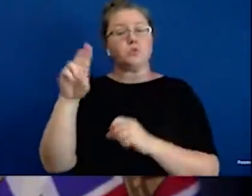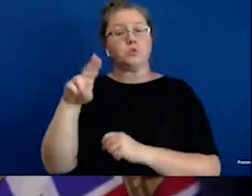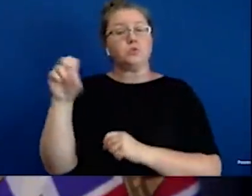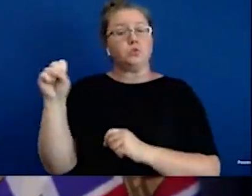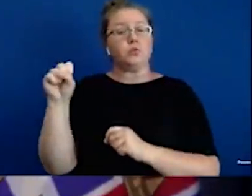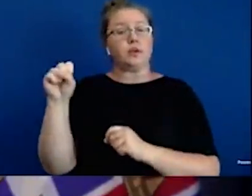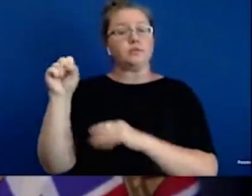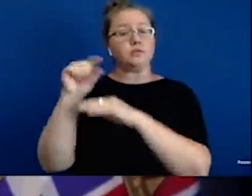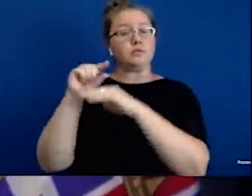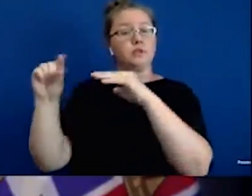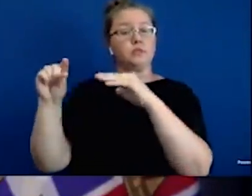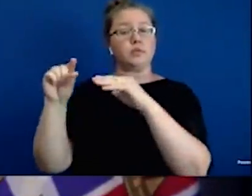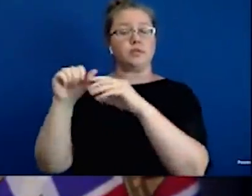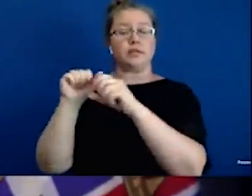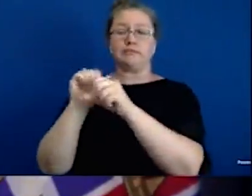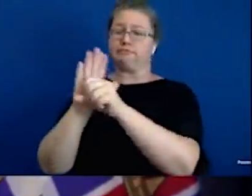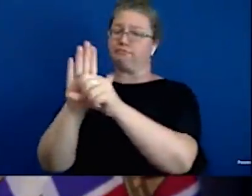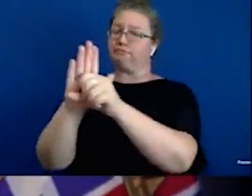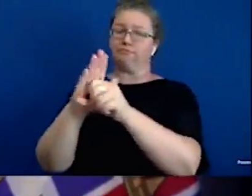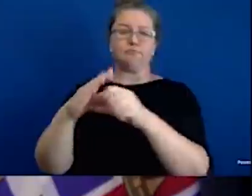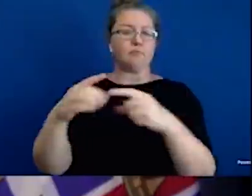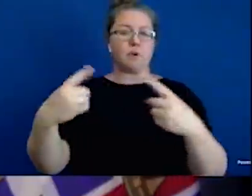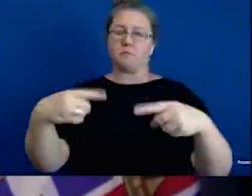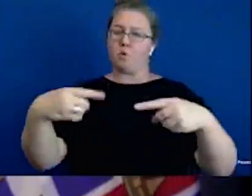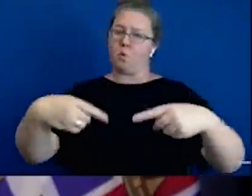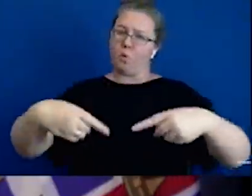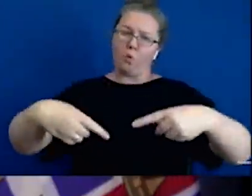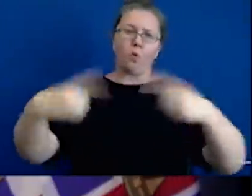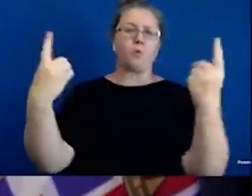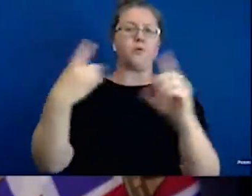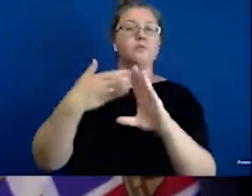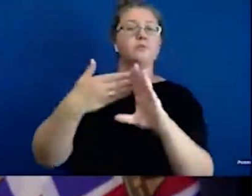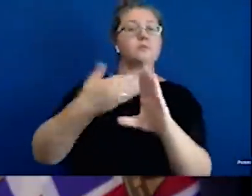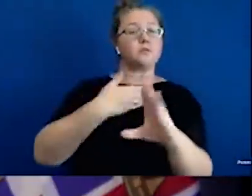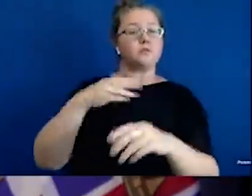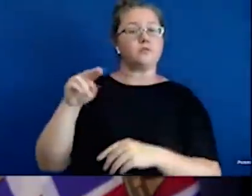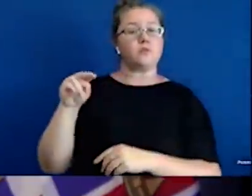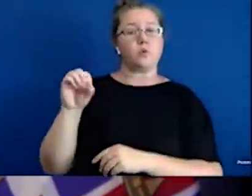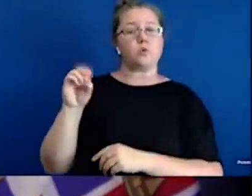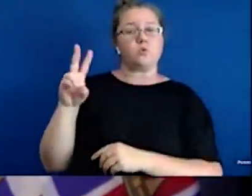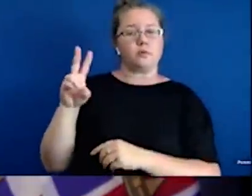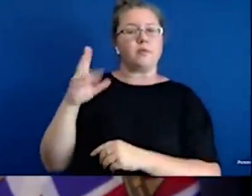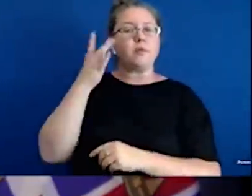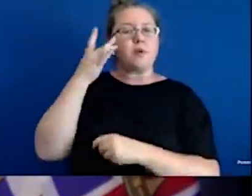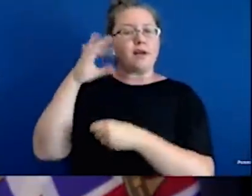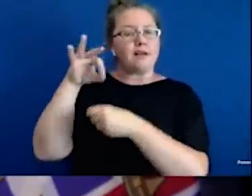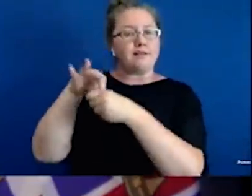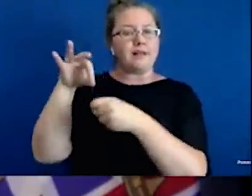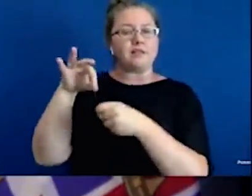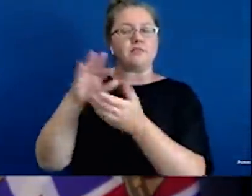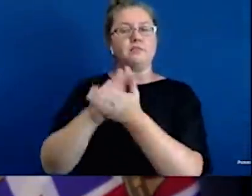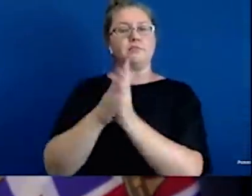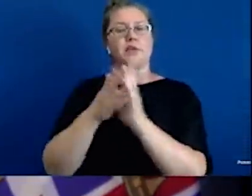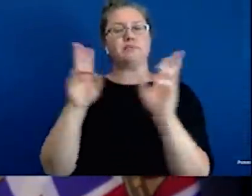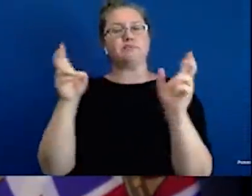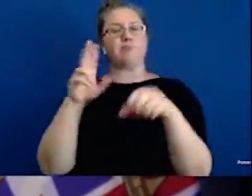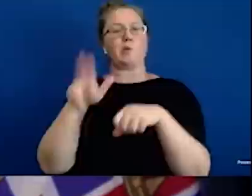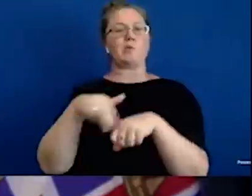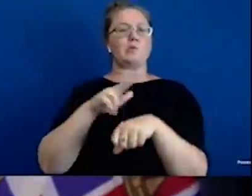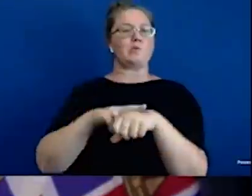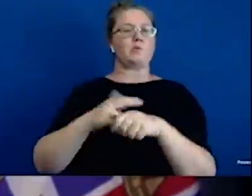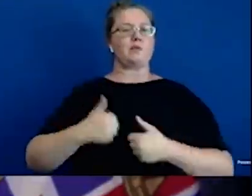Trump administration will probably lobby quite strenuously to reopen the border before the November election